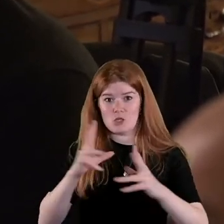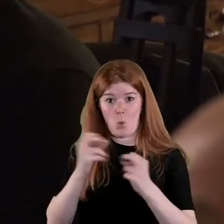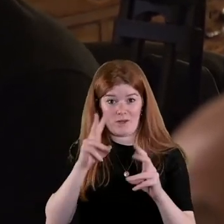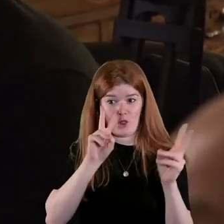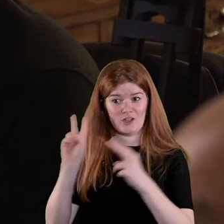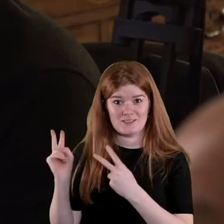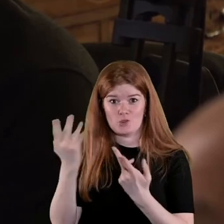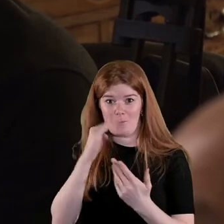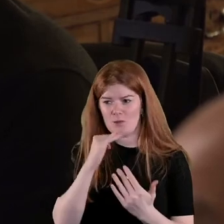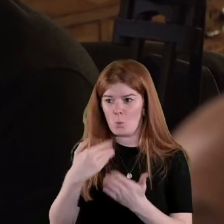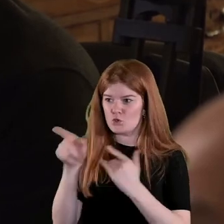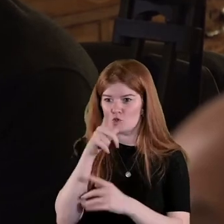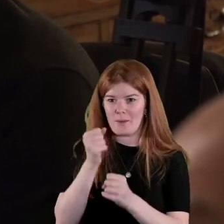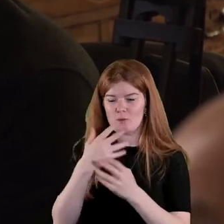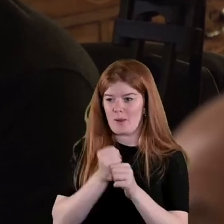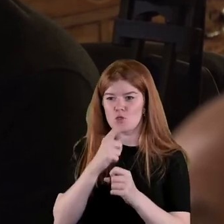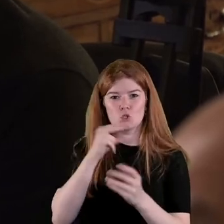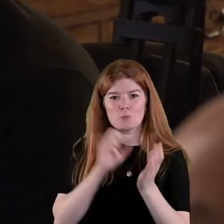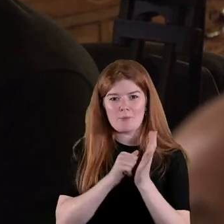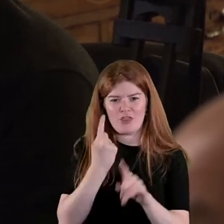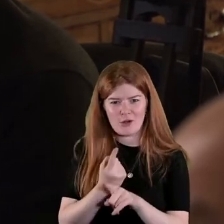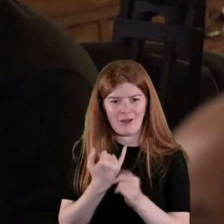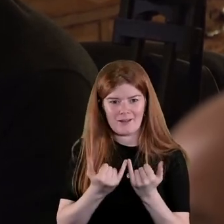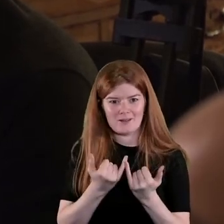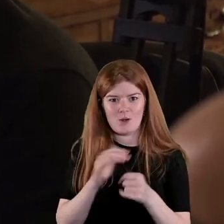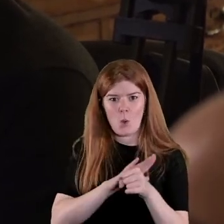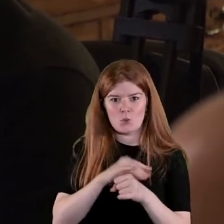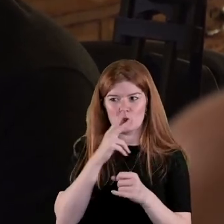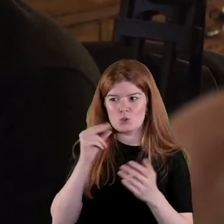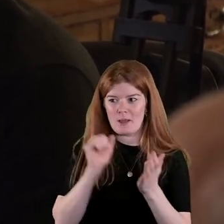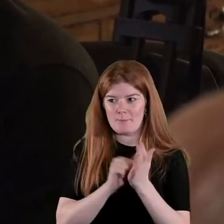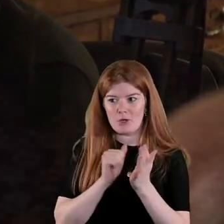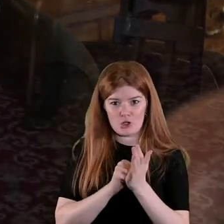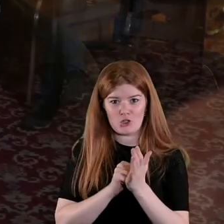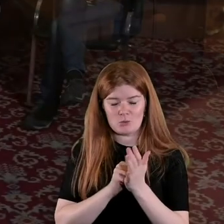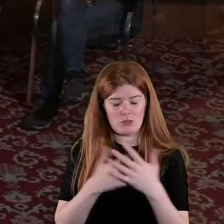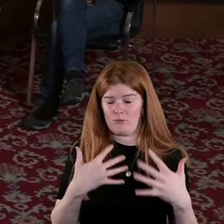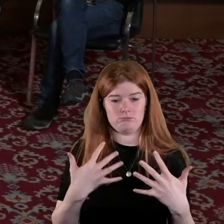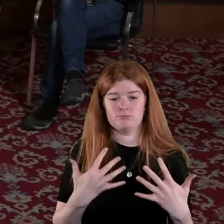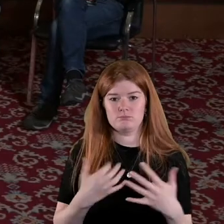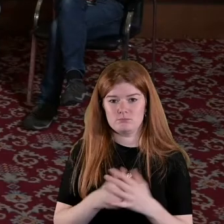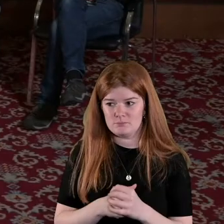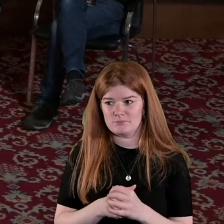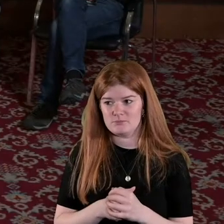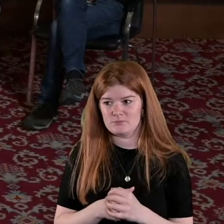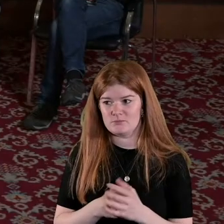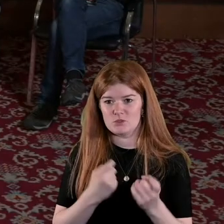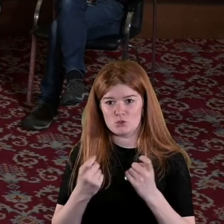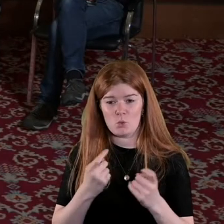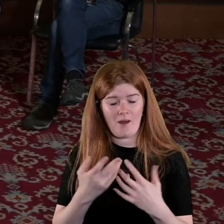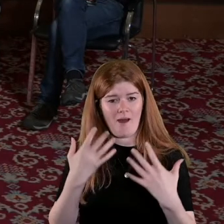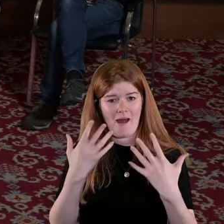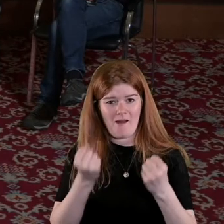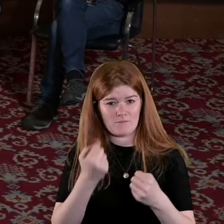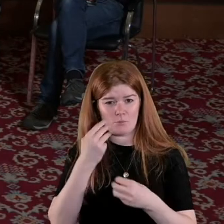it like what you were talking about about the newspapers there local newspapers are such a yeah and so is there a